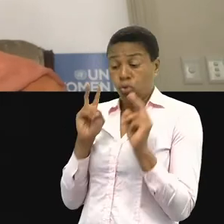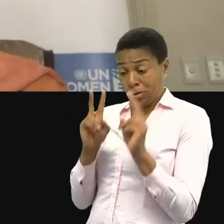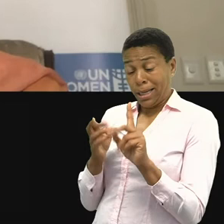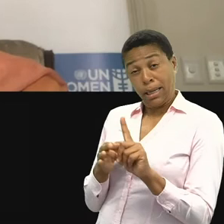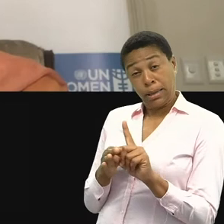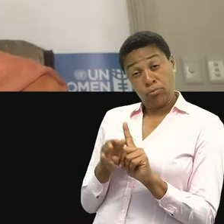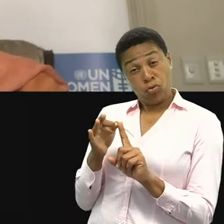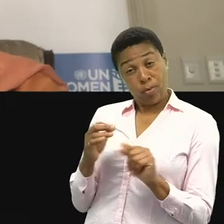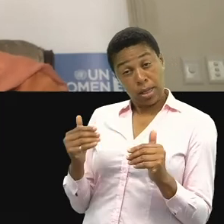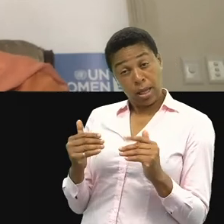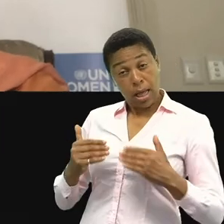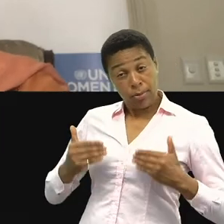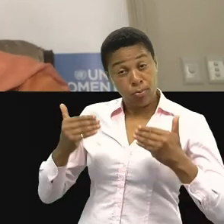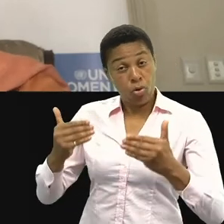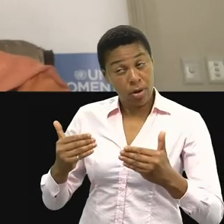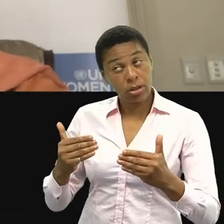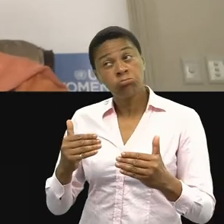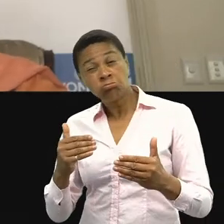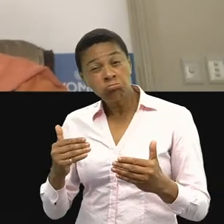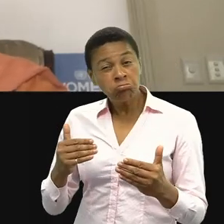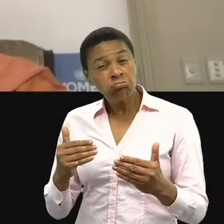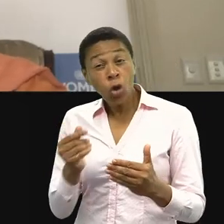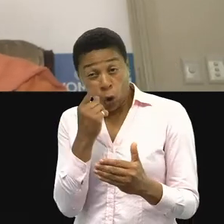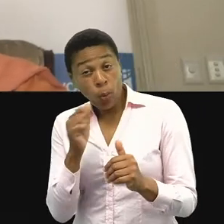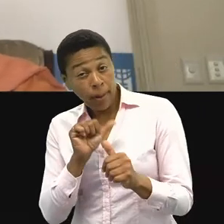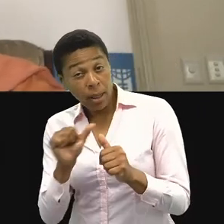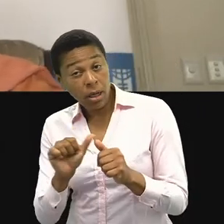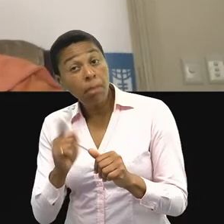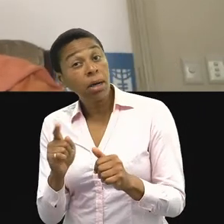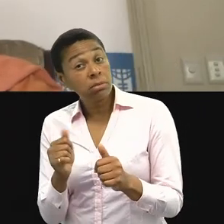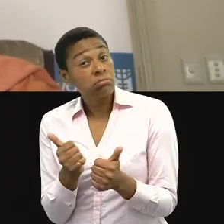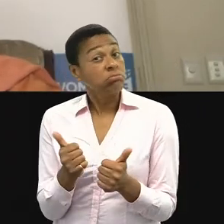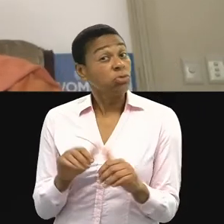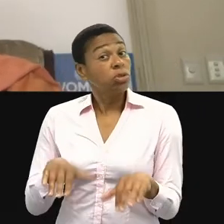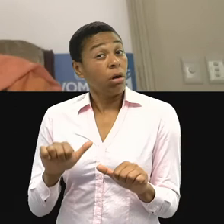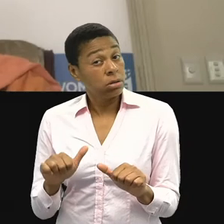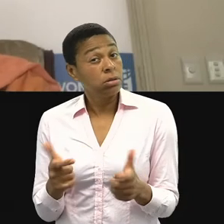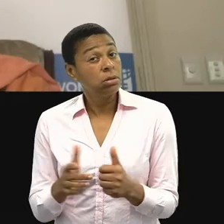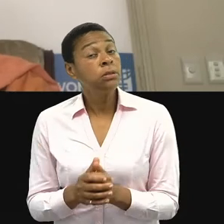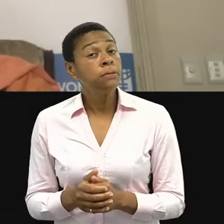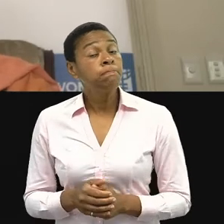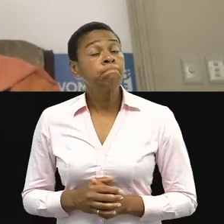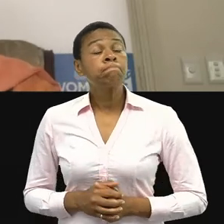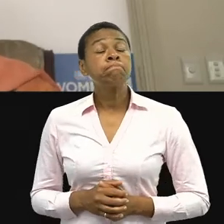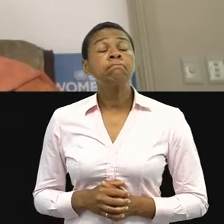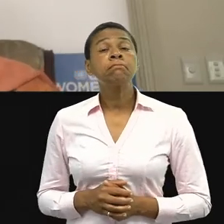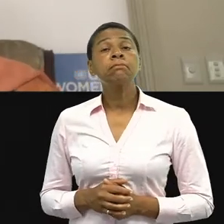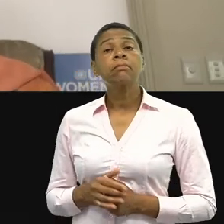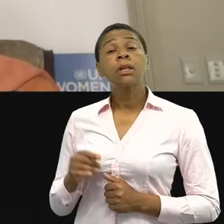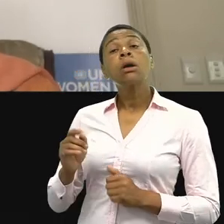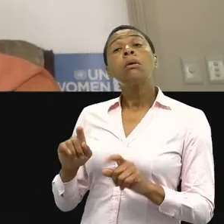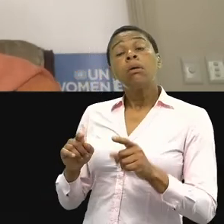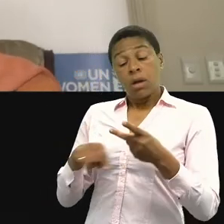paying attention to that. And then maternal health. This is also another area